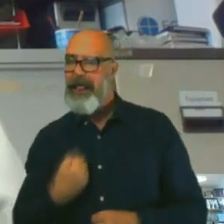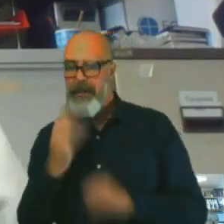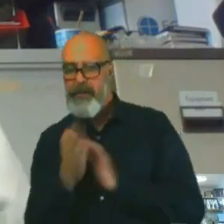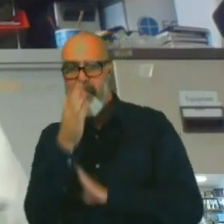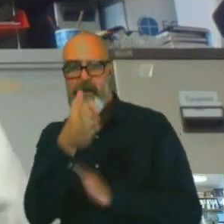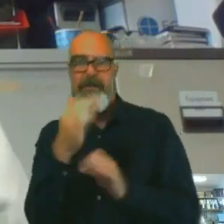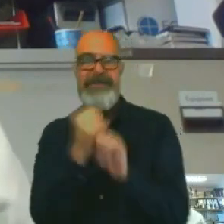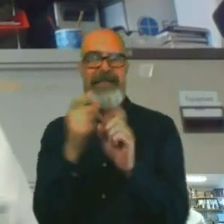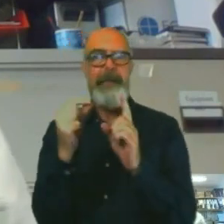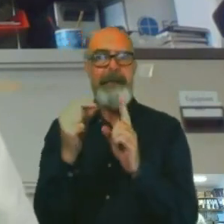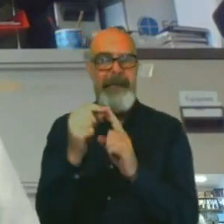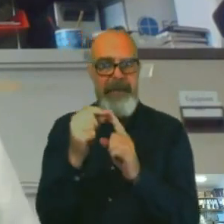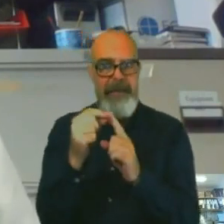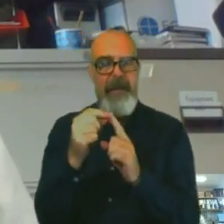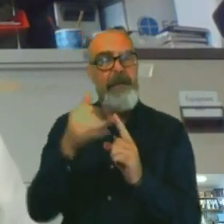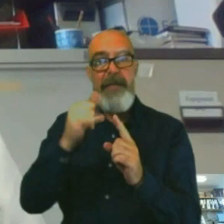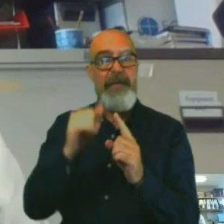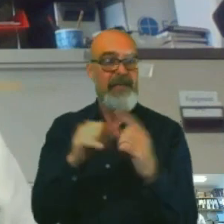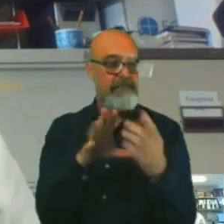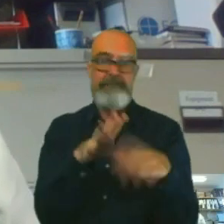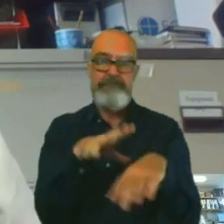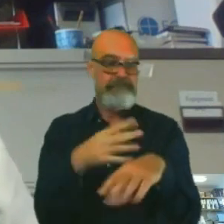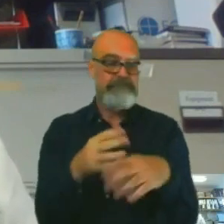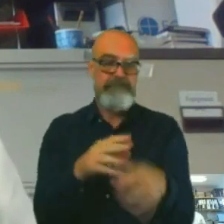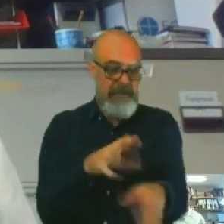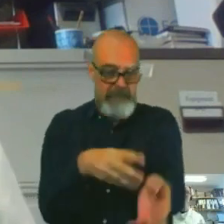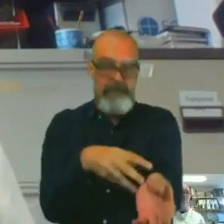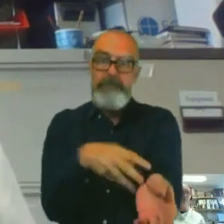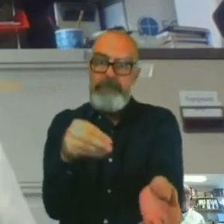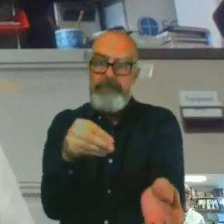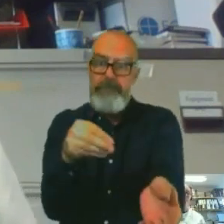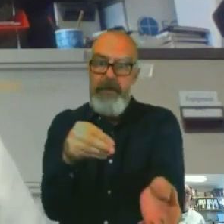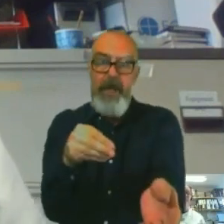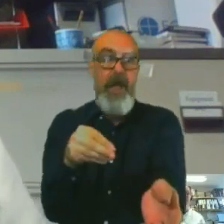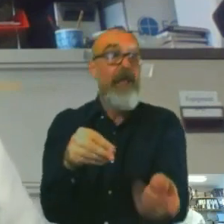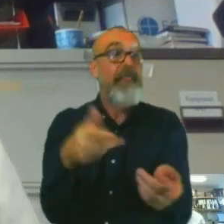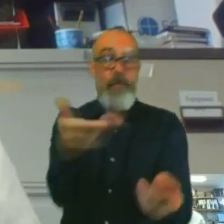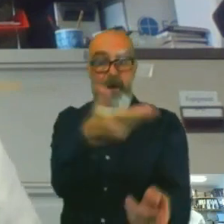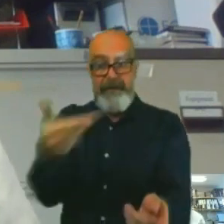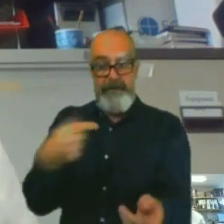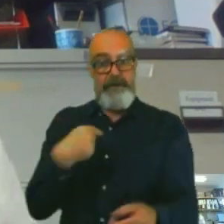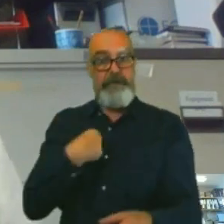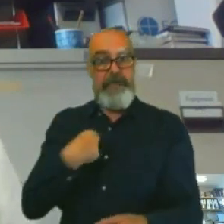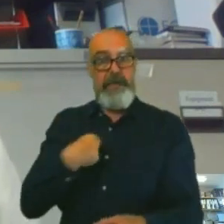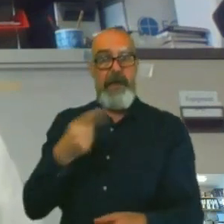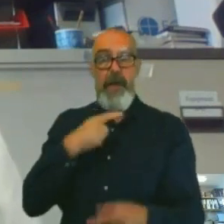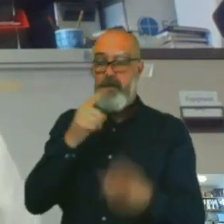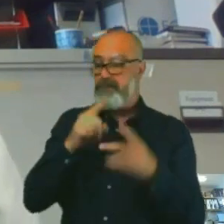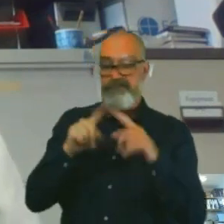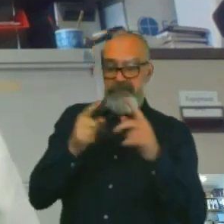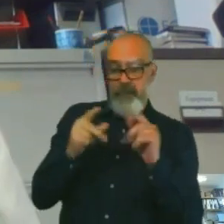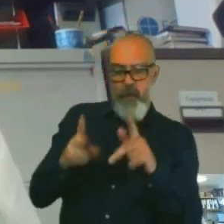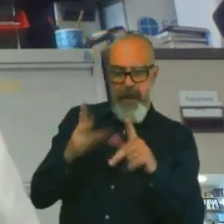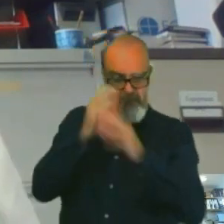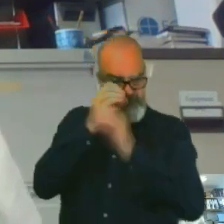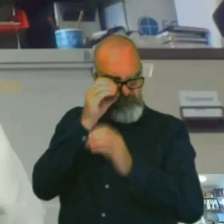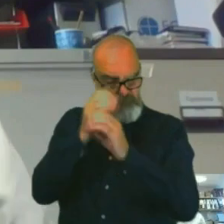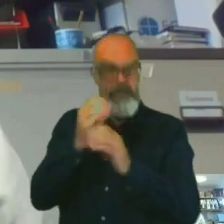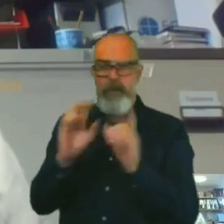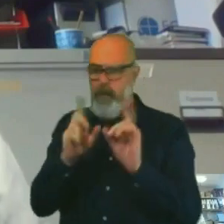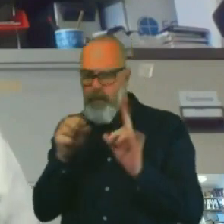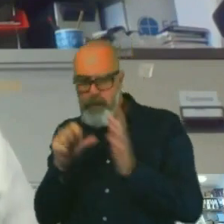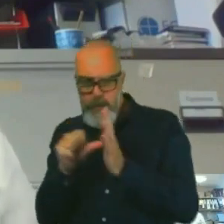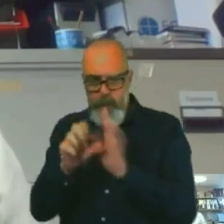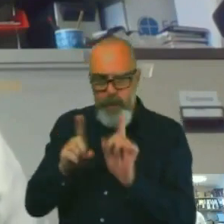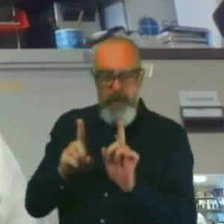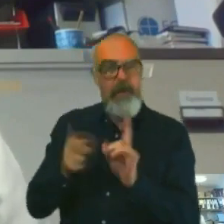they might take a sample, and then it comes to us, and we can use different methods to figure out what's in it, and what treatments you